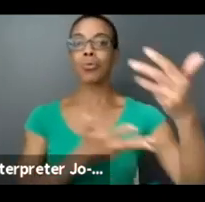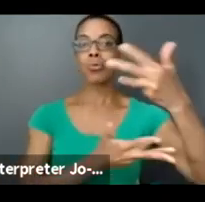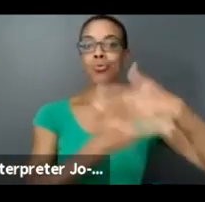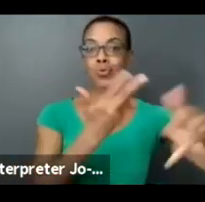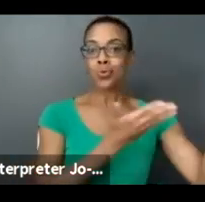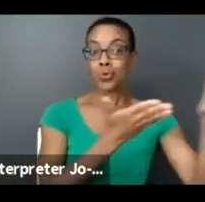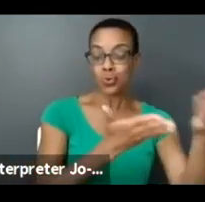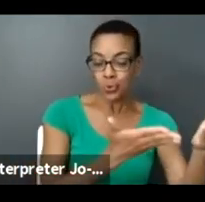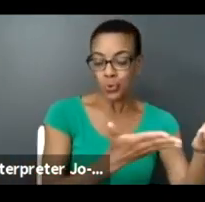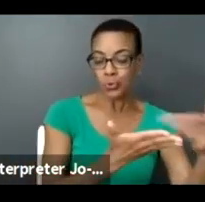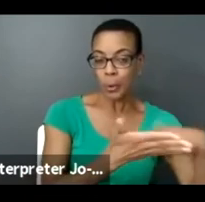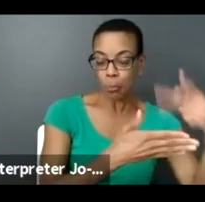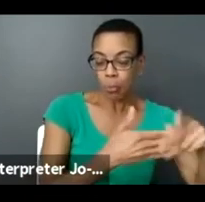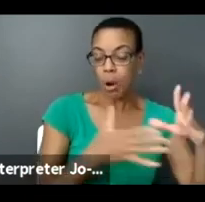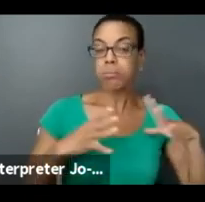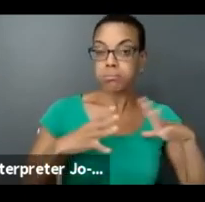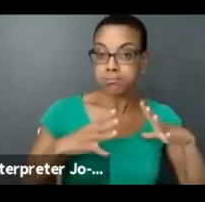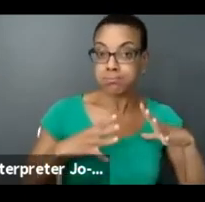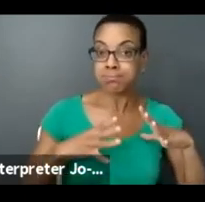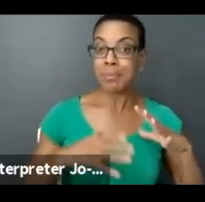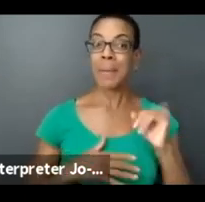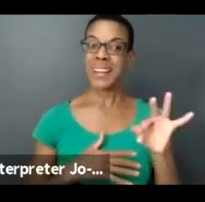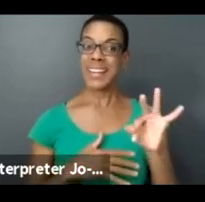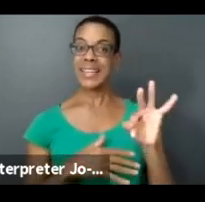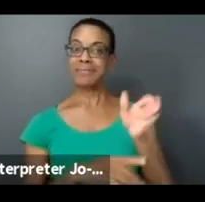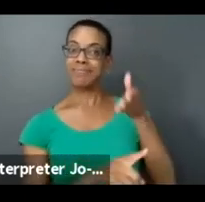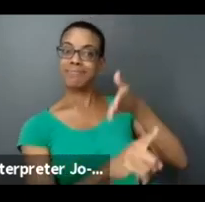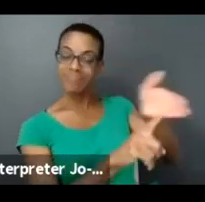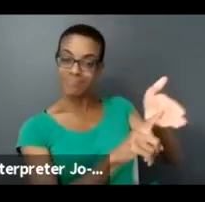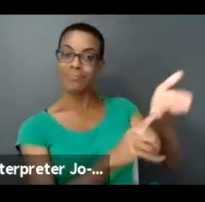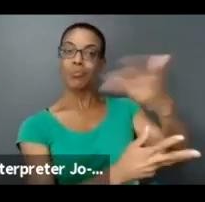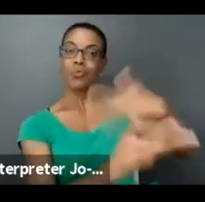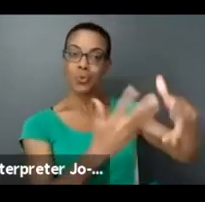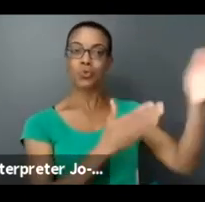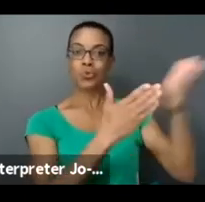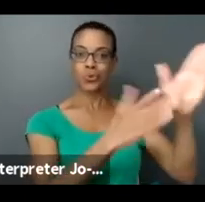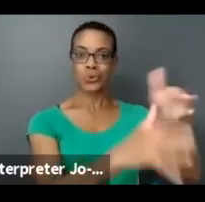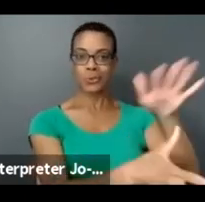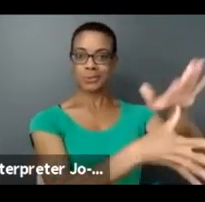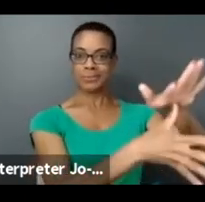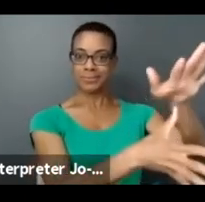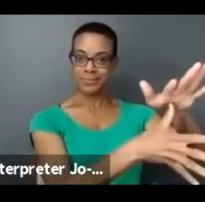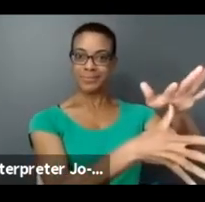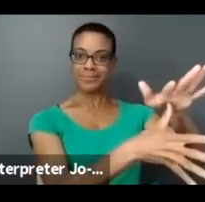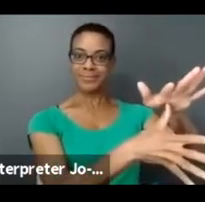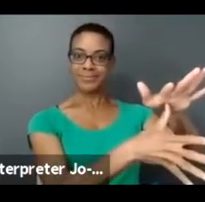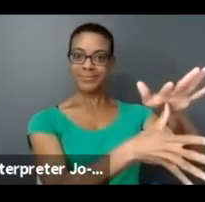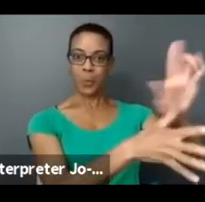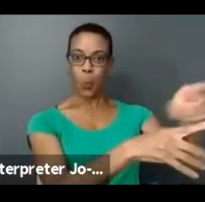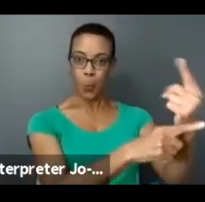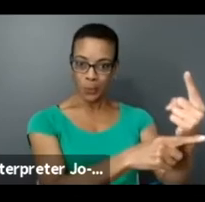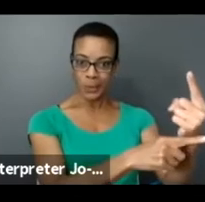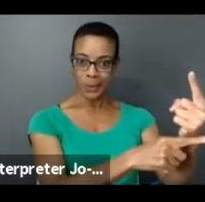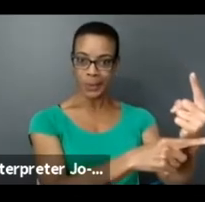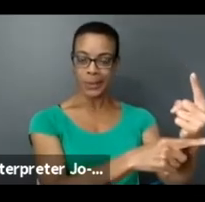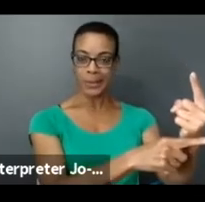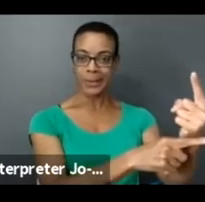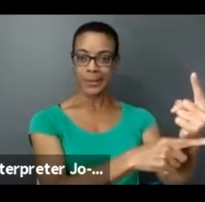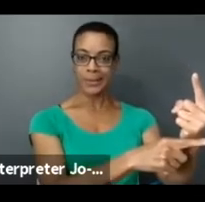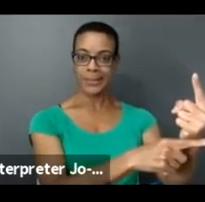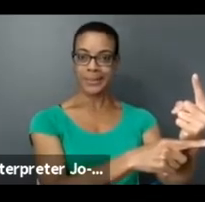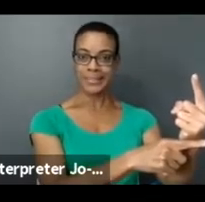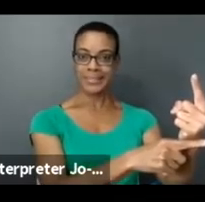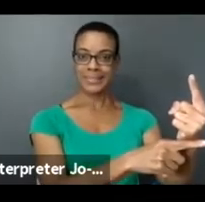that's fine. But if they are a social service organization first, and that's their, their main reason, and